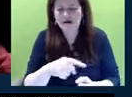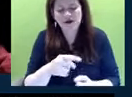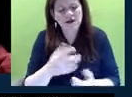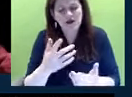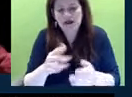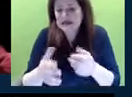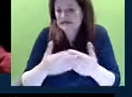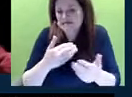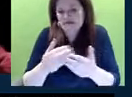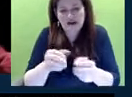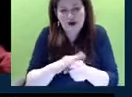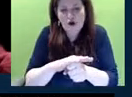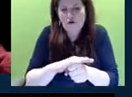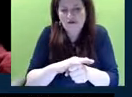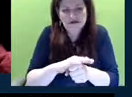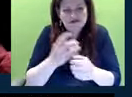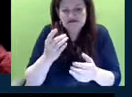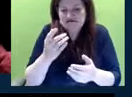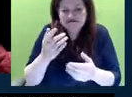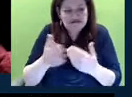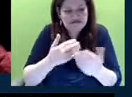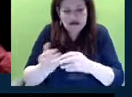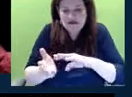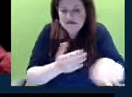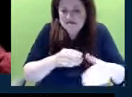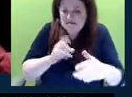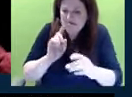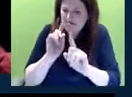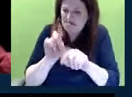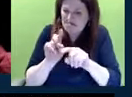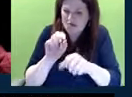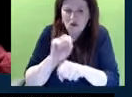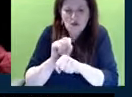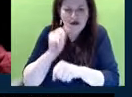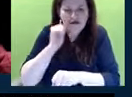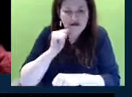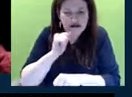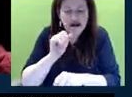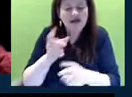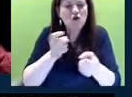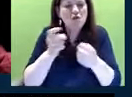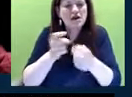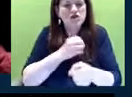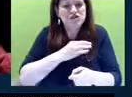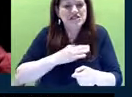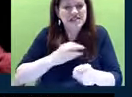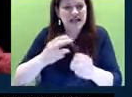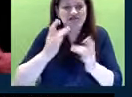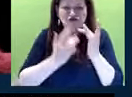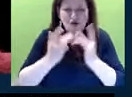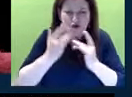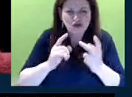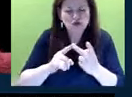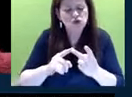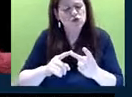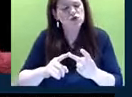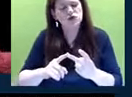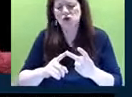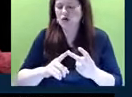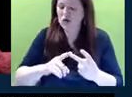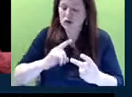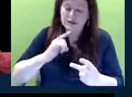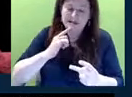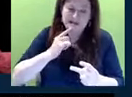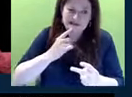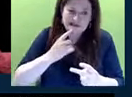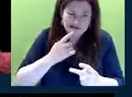-19 walked into their facility every single day. They were managing staff shortages and extremely challenging